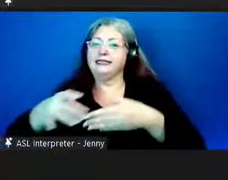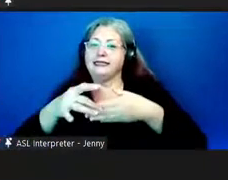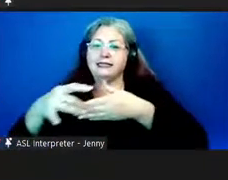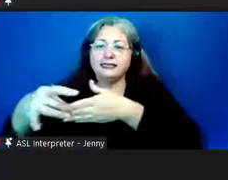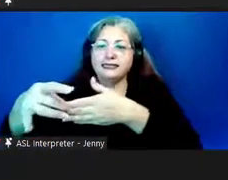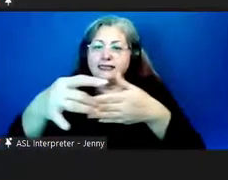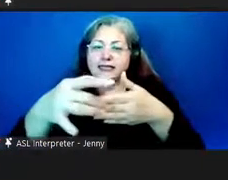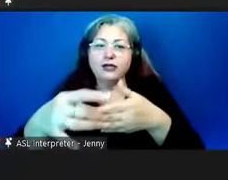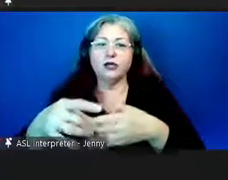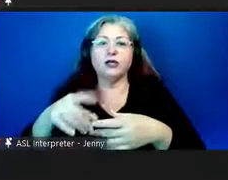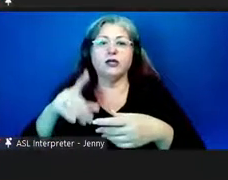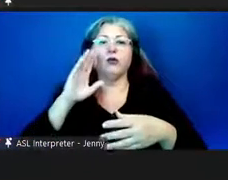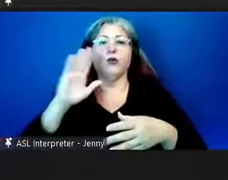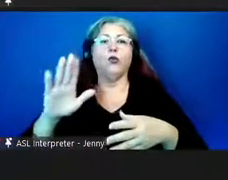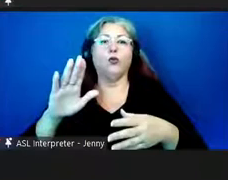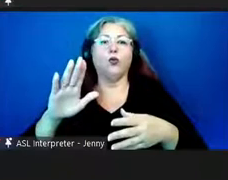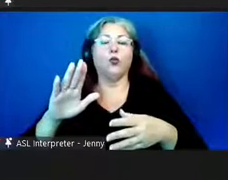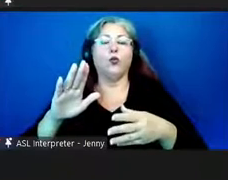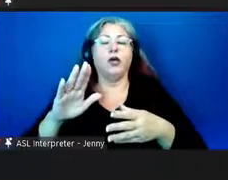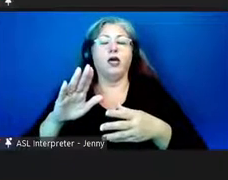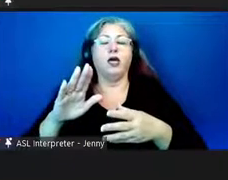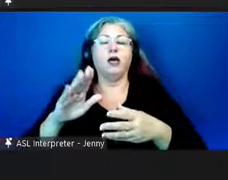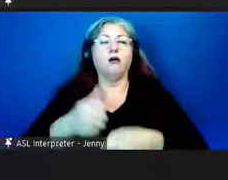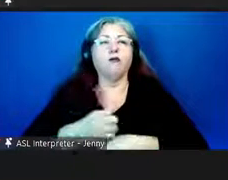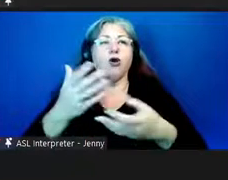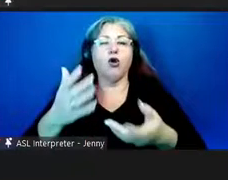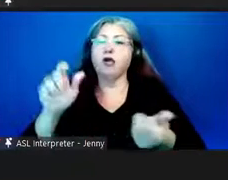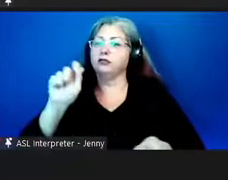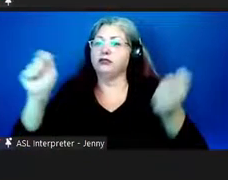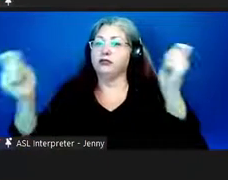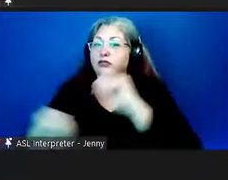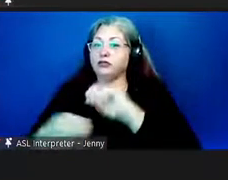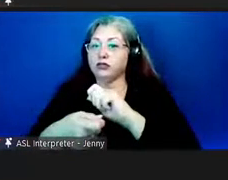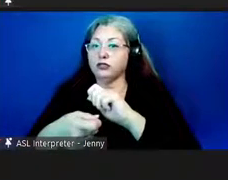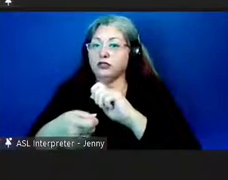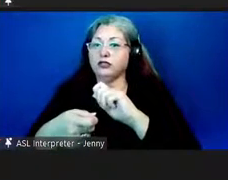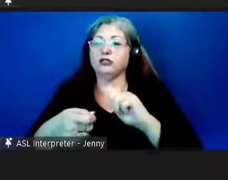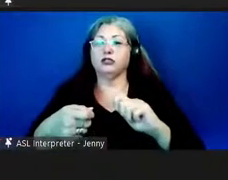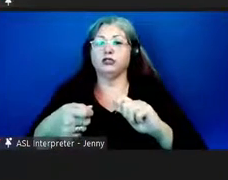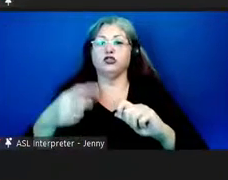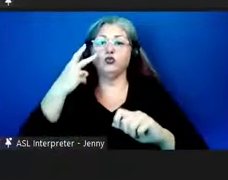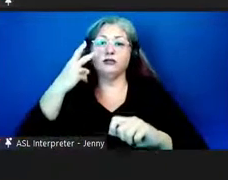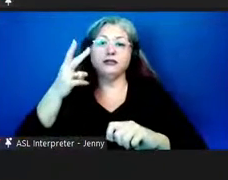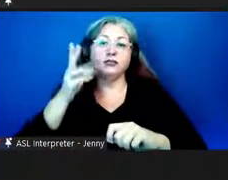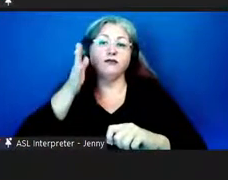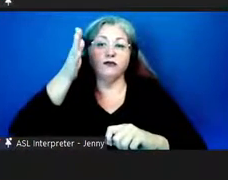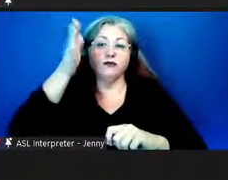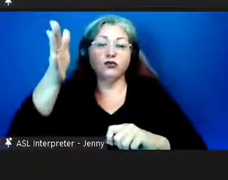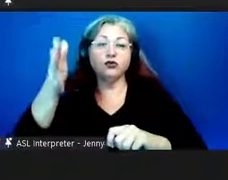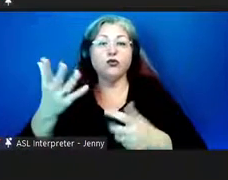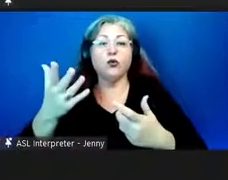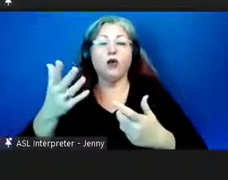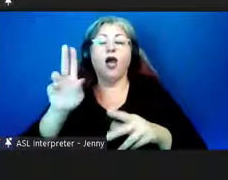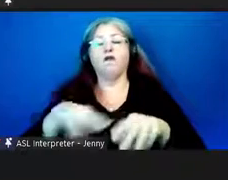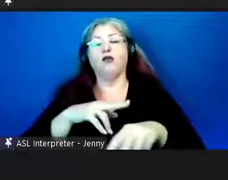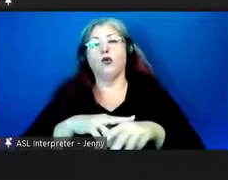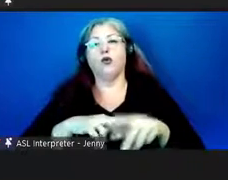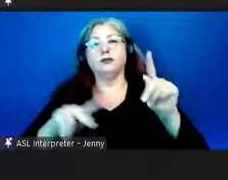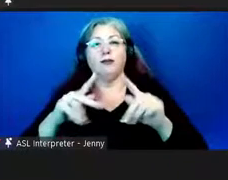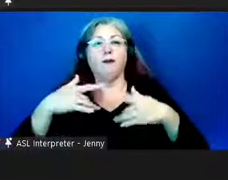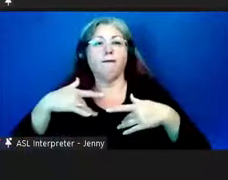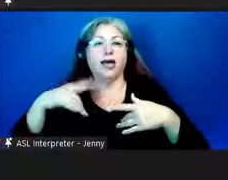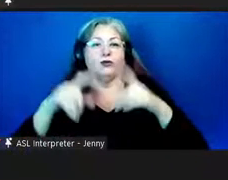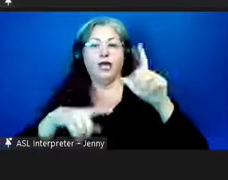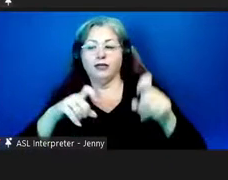changes in the future. And so the questions, of course, always asked is,